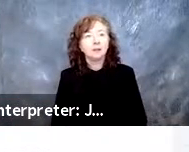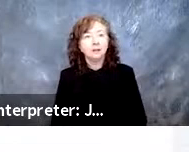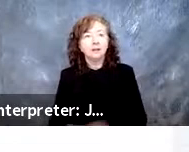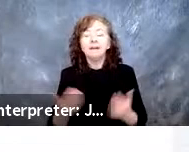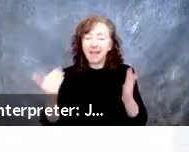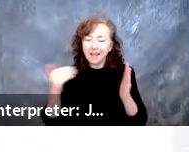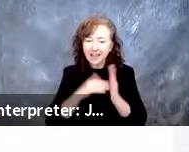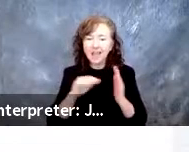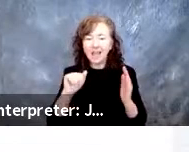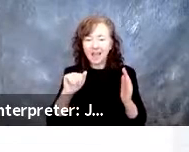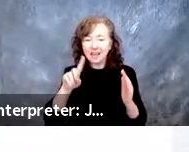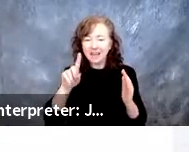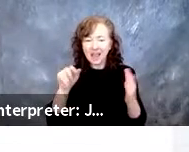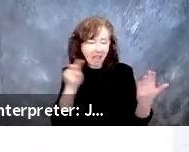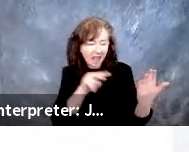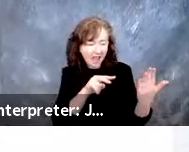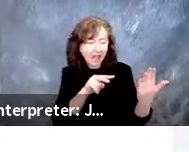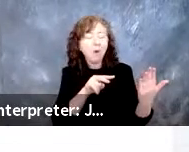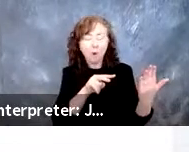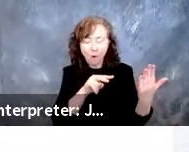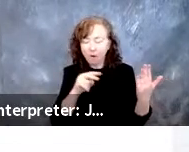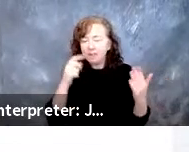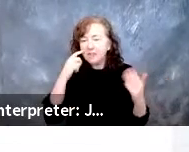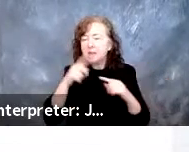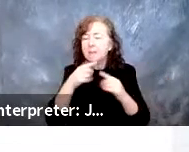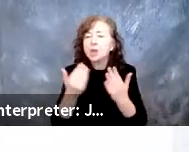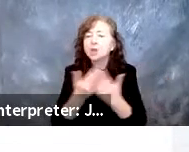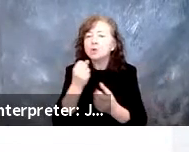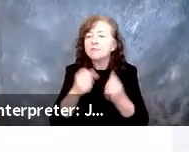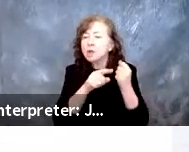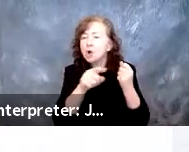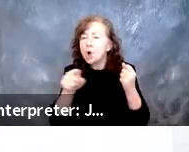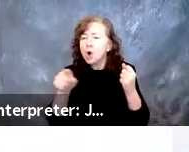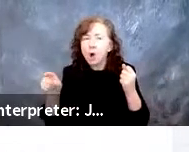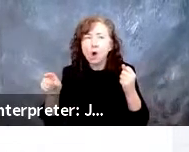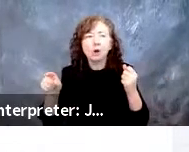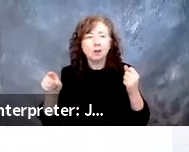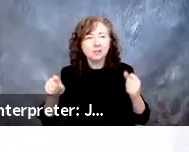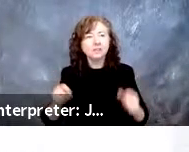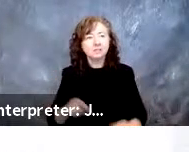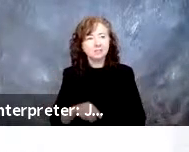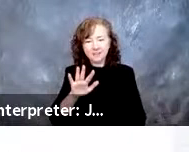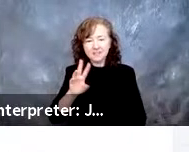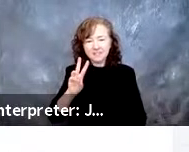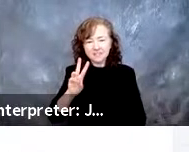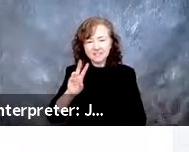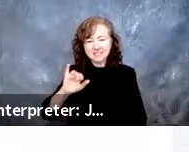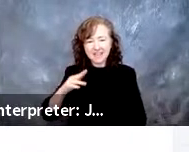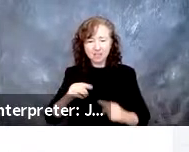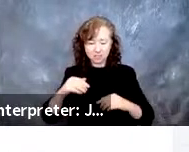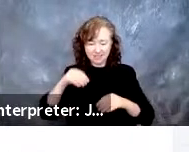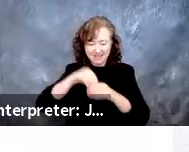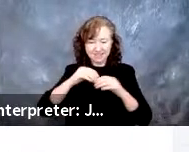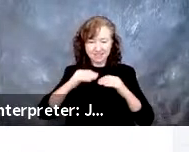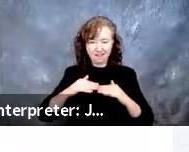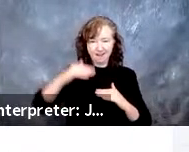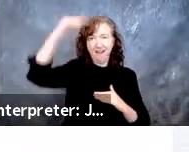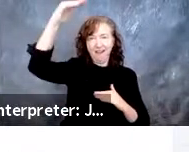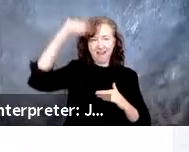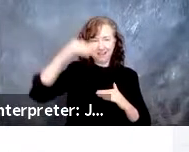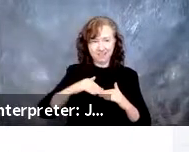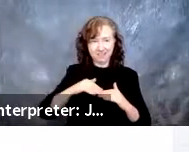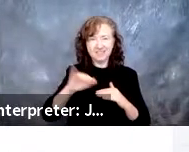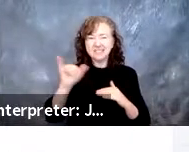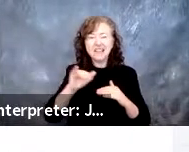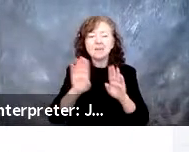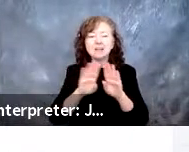regulations as you're looking at a new vehicle, it'll have a 56 inch interior height minimum also, same as the door opening.